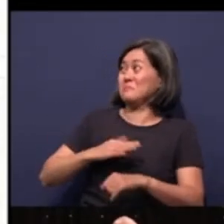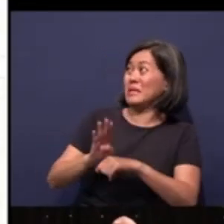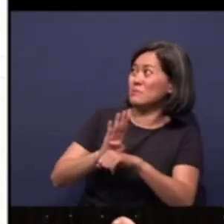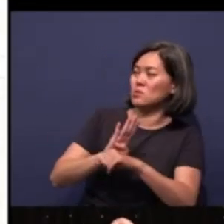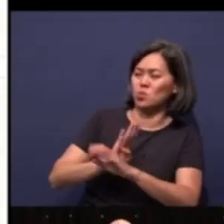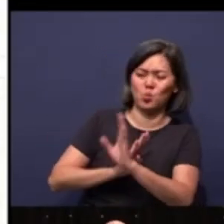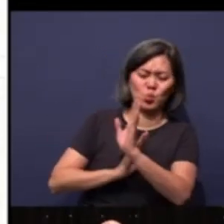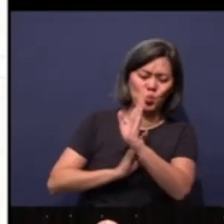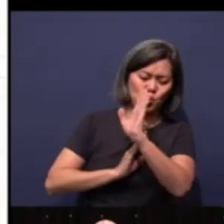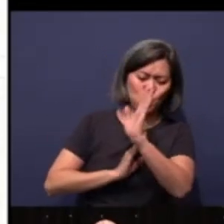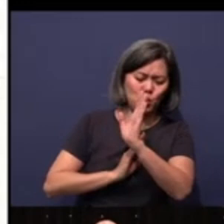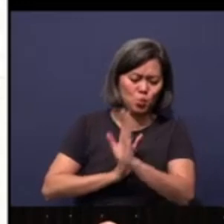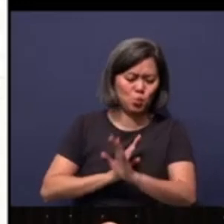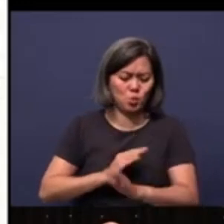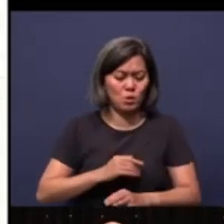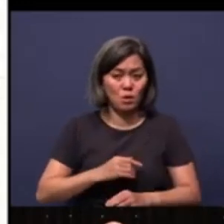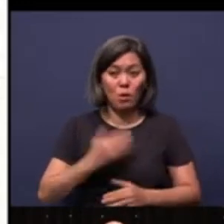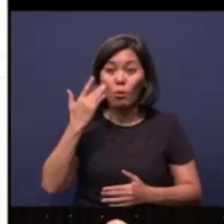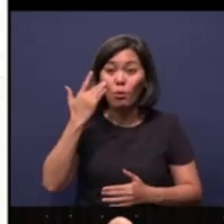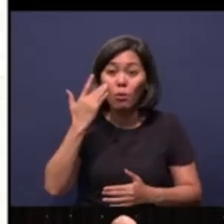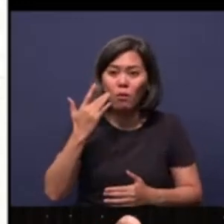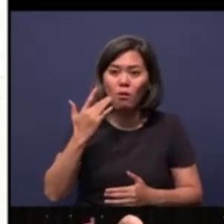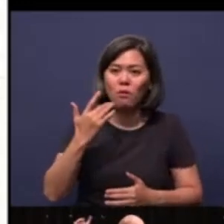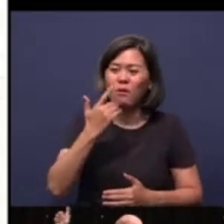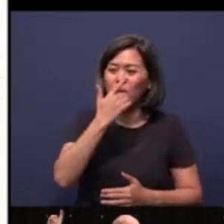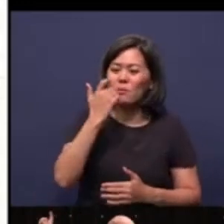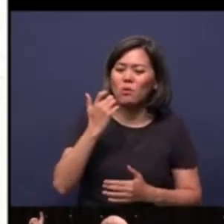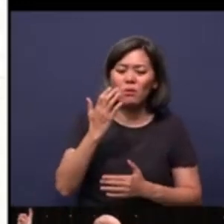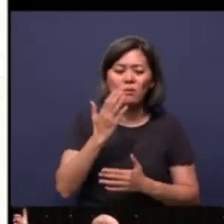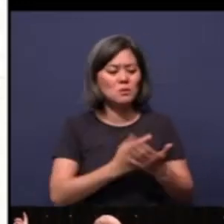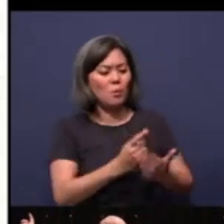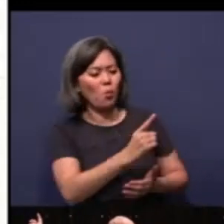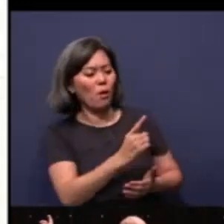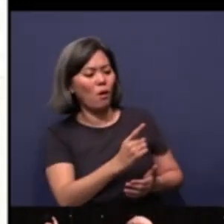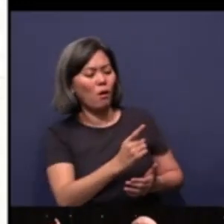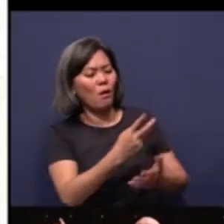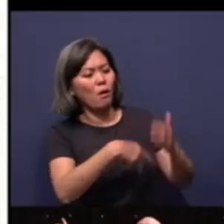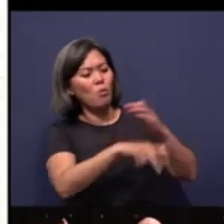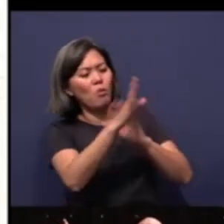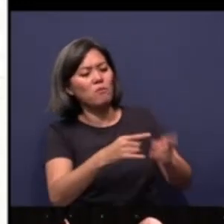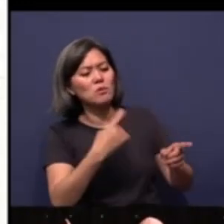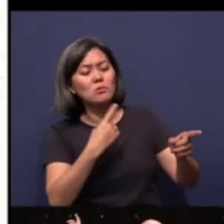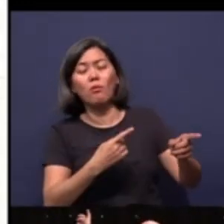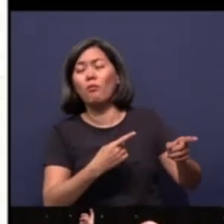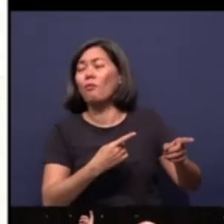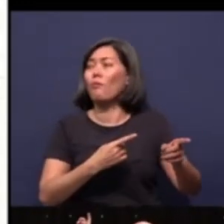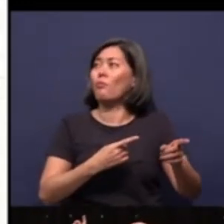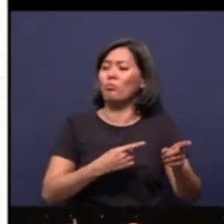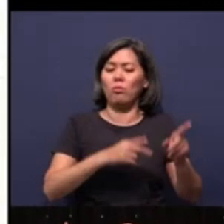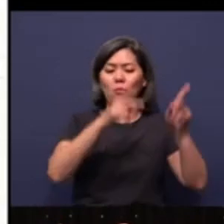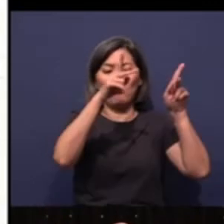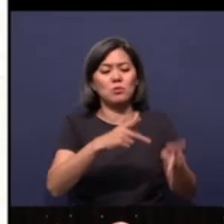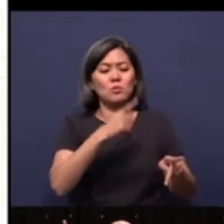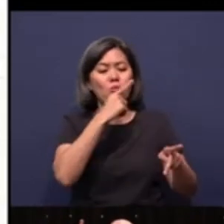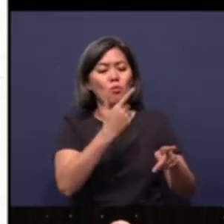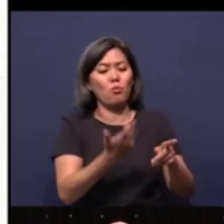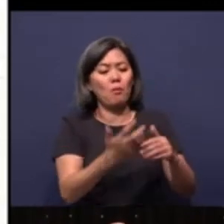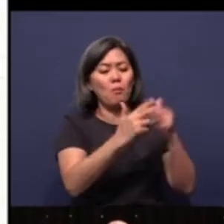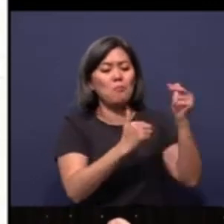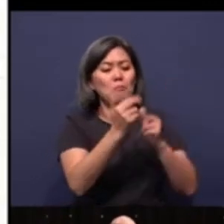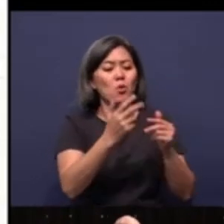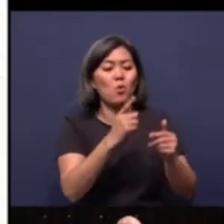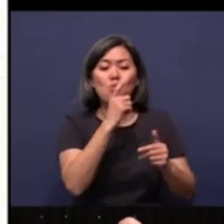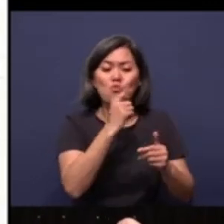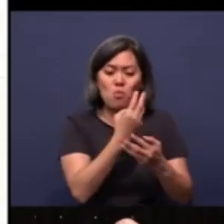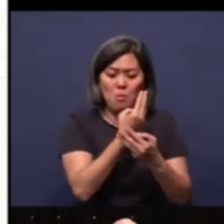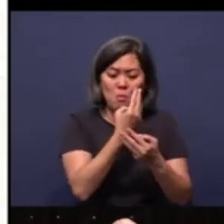build the house of the Lord. Why? Because somewhere there's a prophet somewhere that said, the one who will rebuild the house would be the